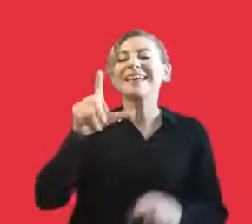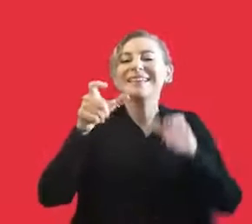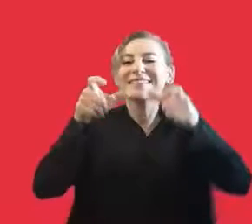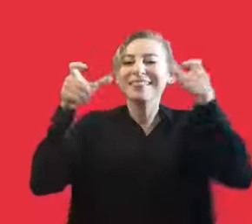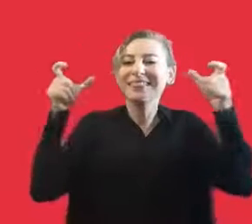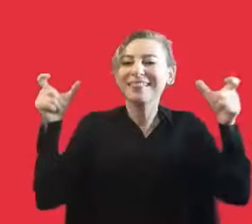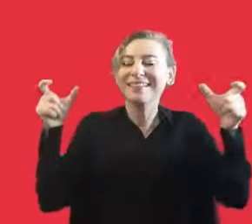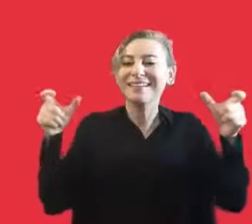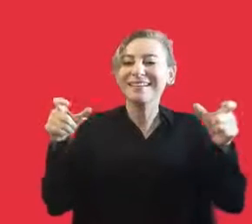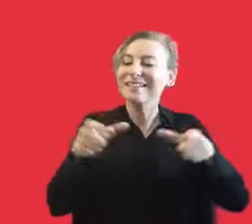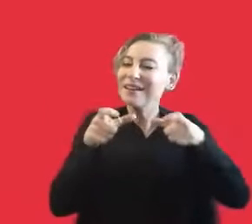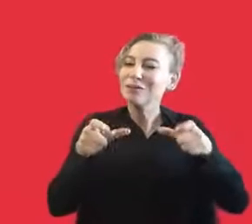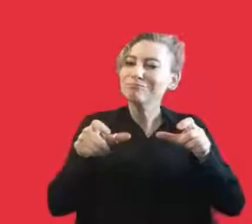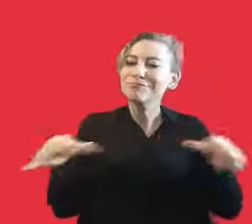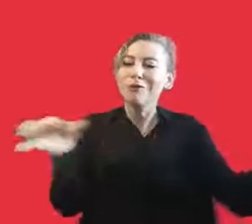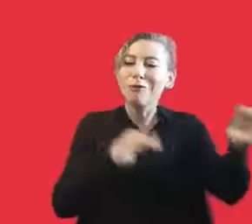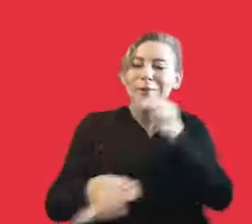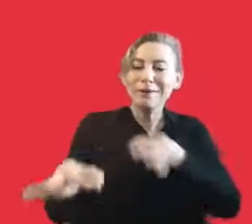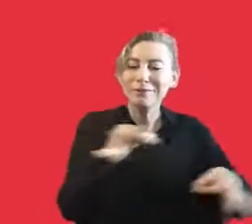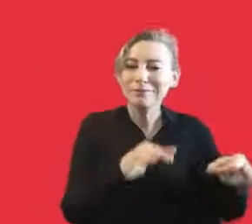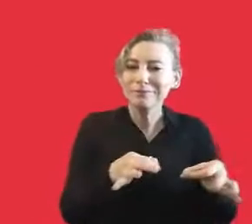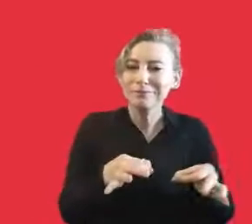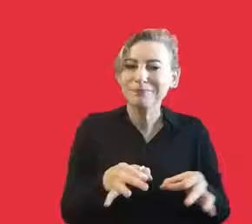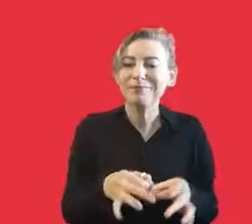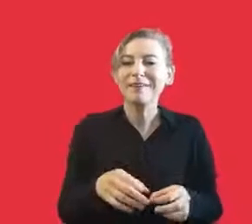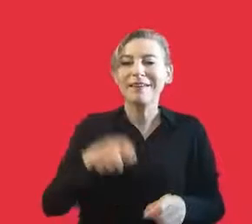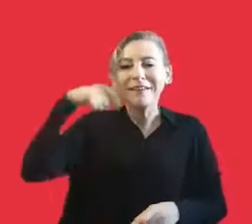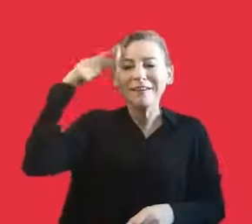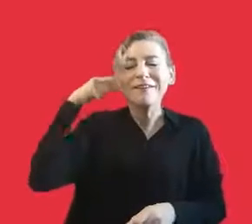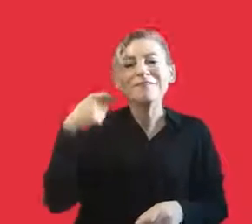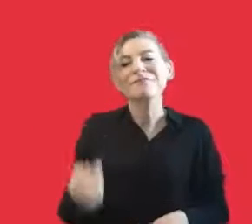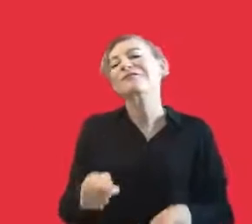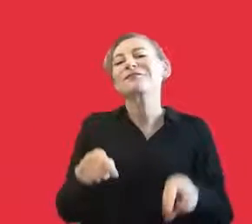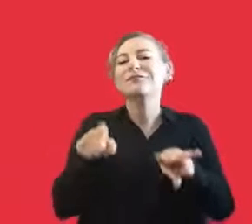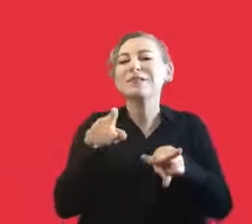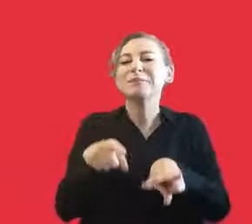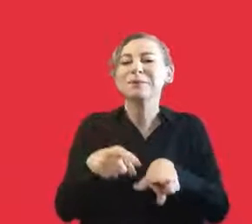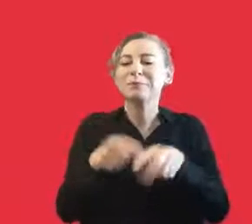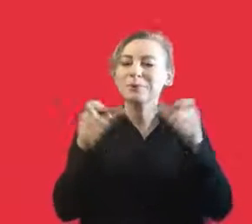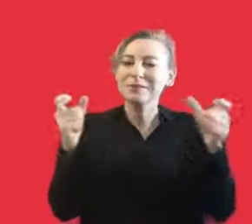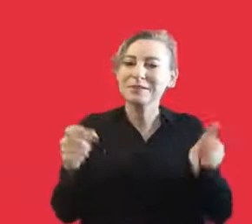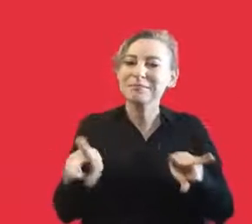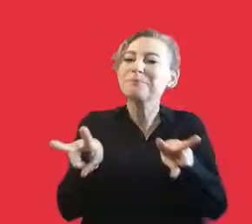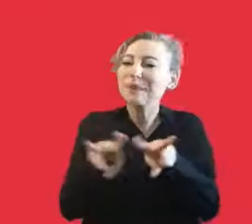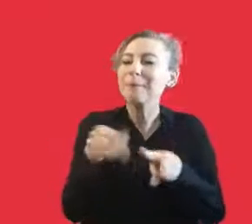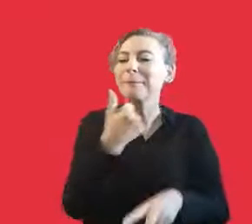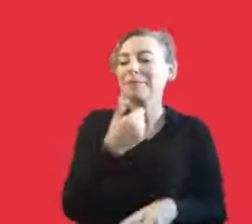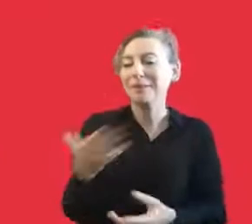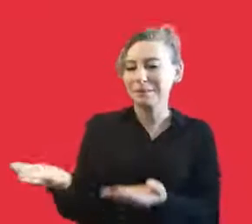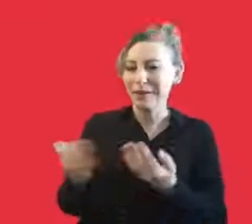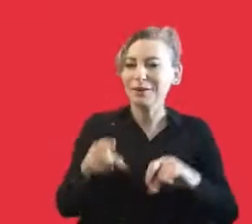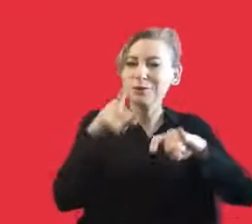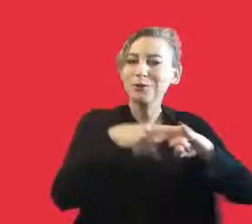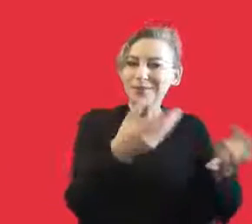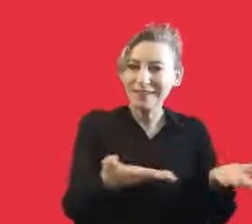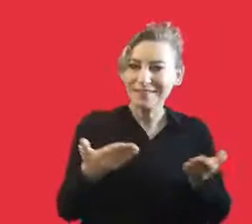needmap partnership and operation director. Mehmed Sarıca, welcome to